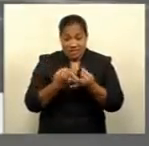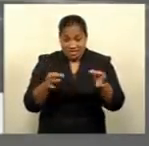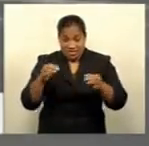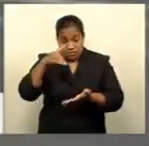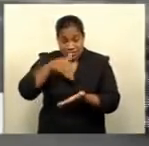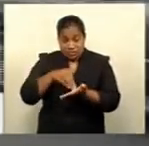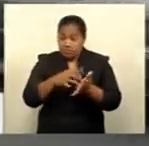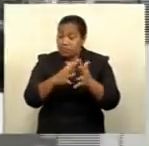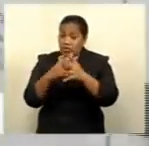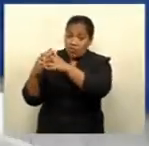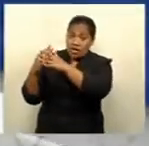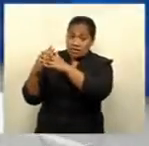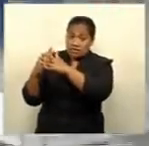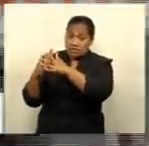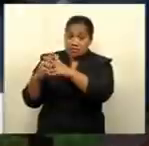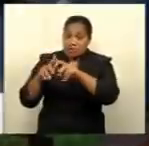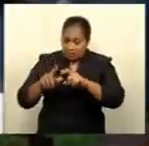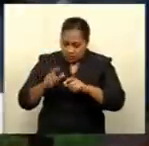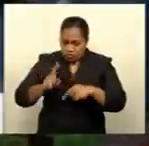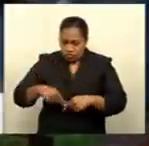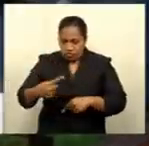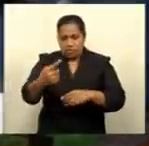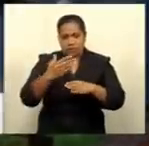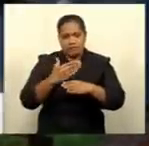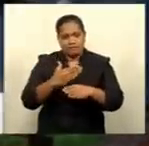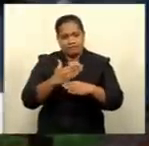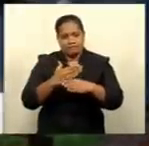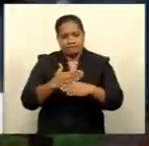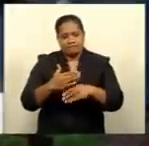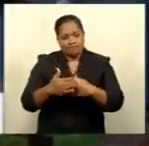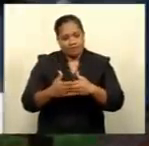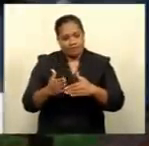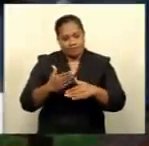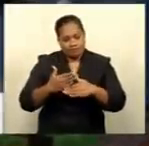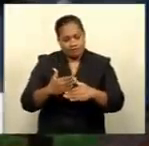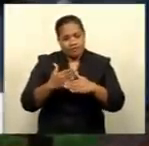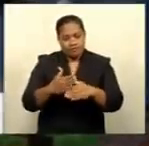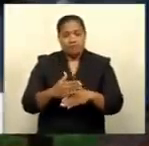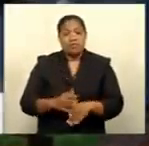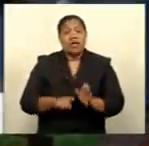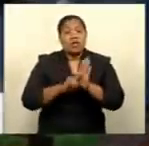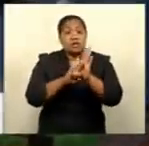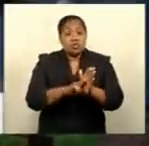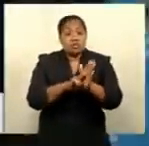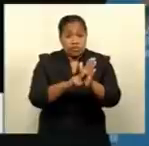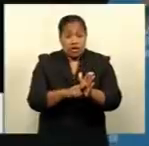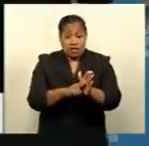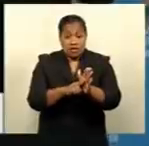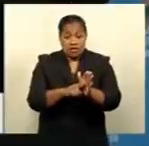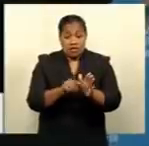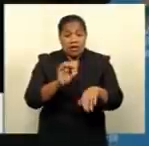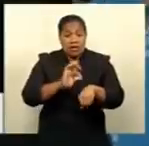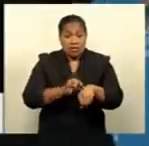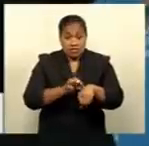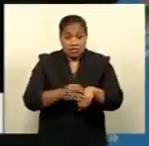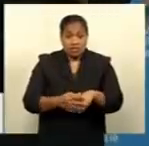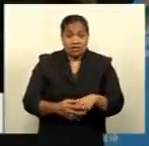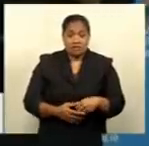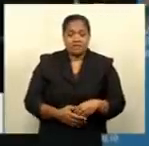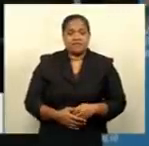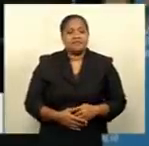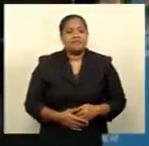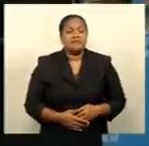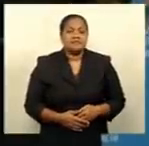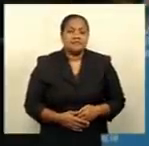Western Divisions remain operational. The Lotoka Hospital is the main COVID hospital in the West, while in the Central Division